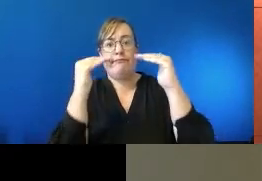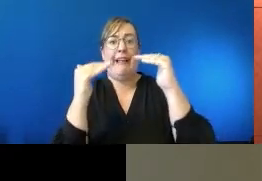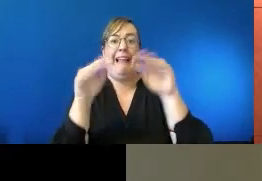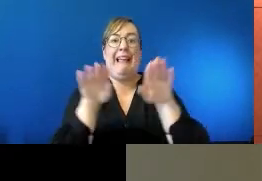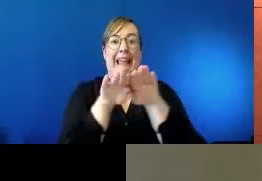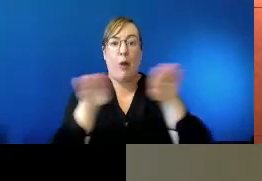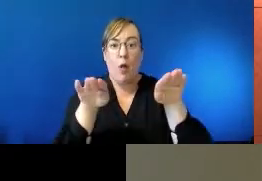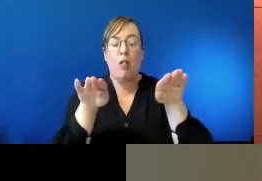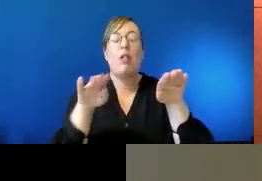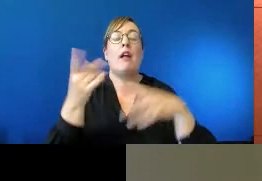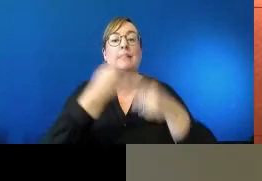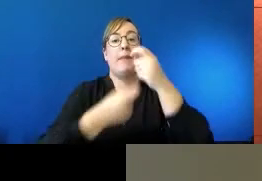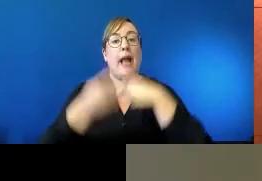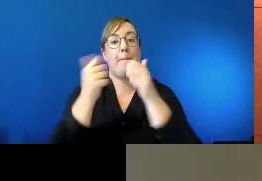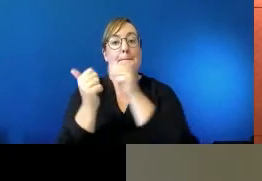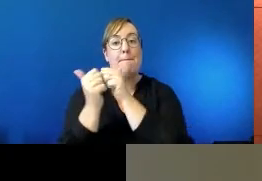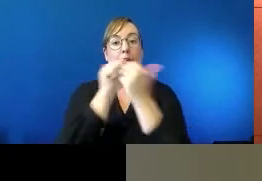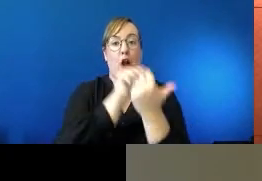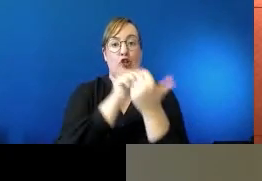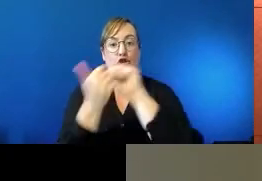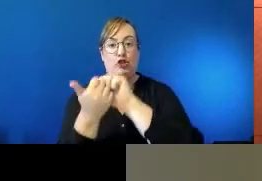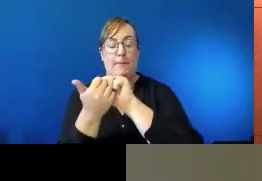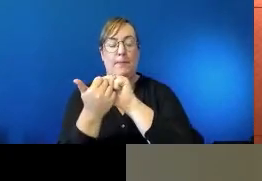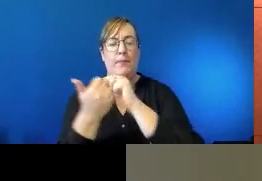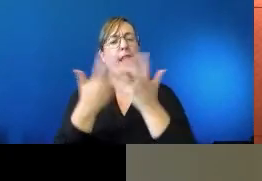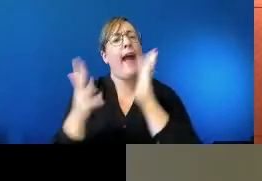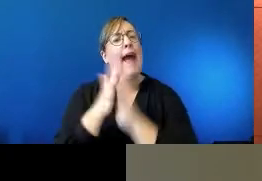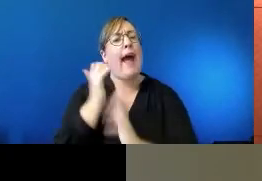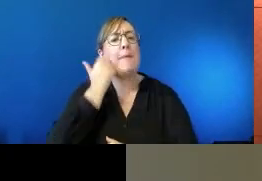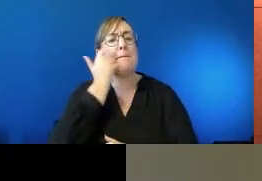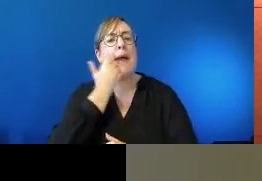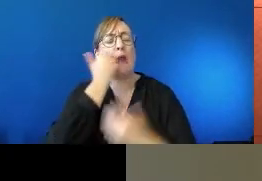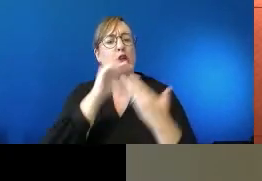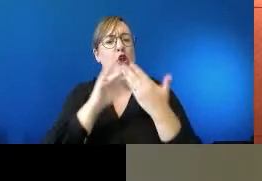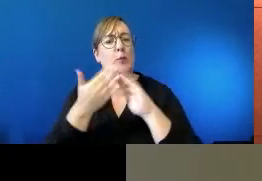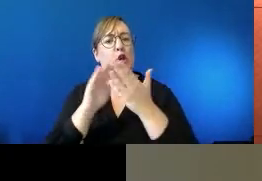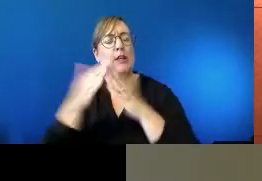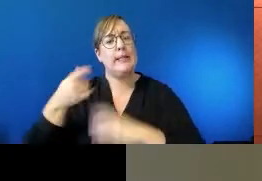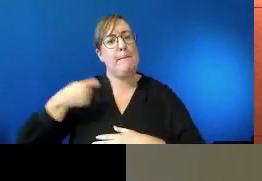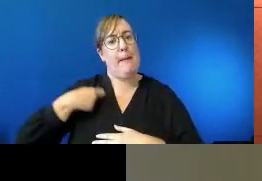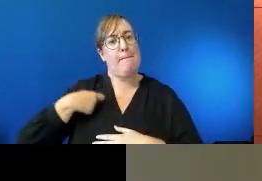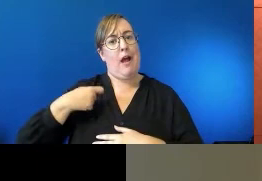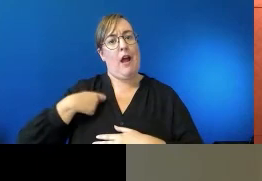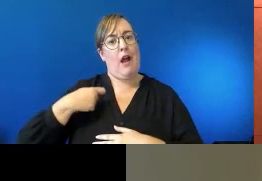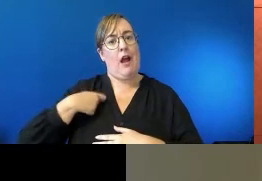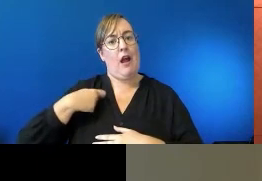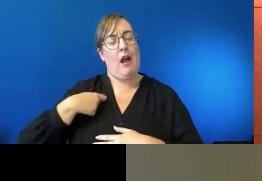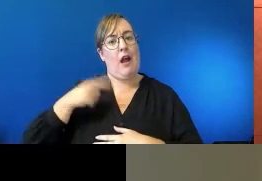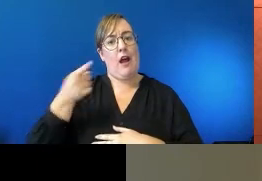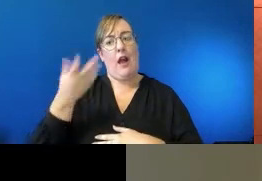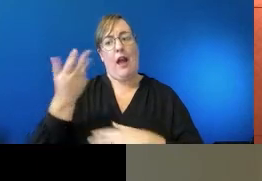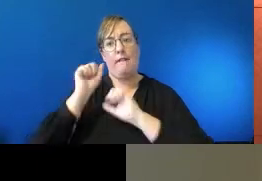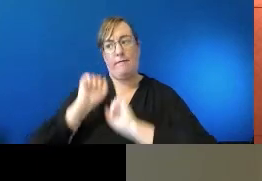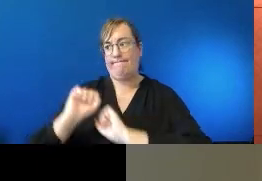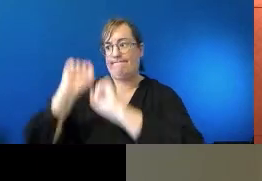equals, how do Māori community members at the grassroots then hold Māori